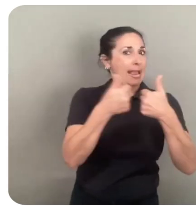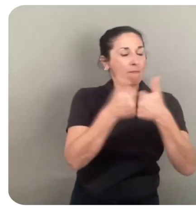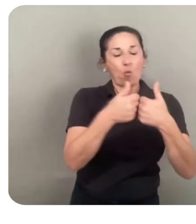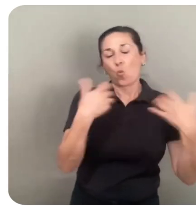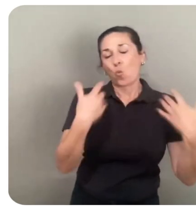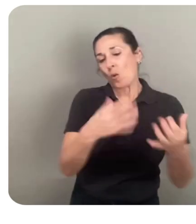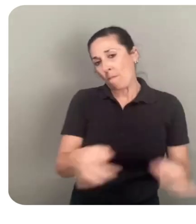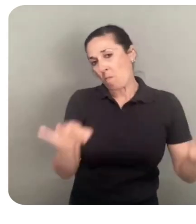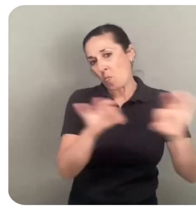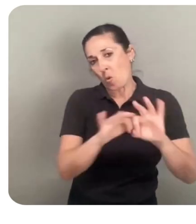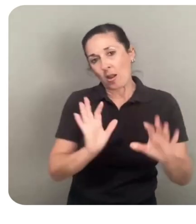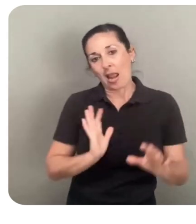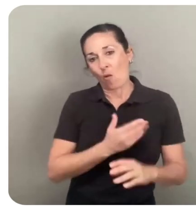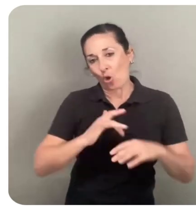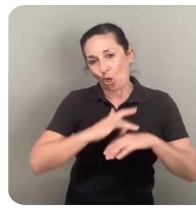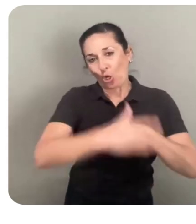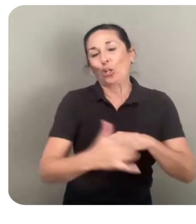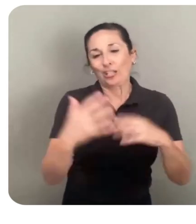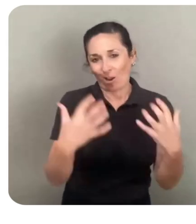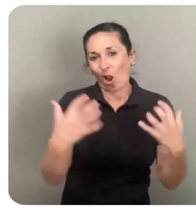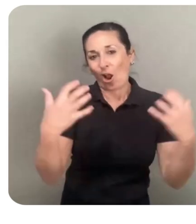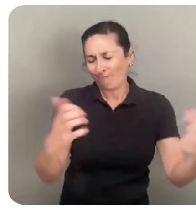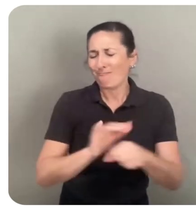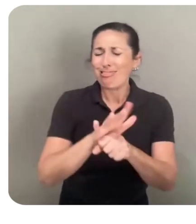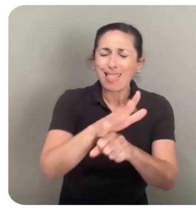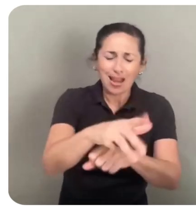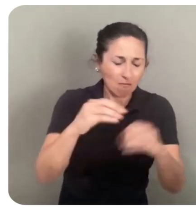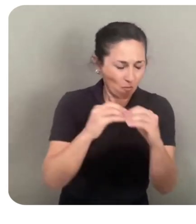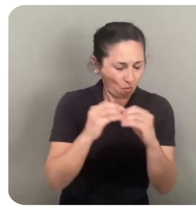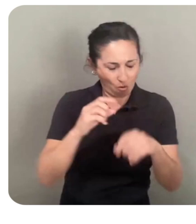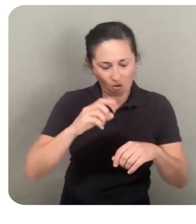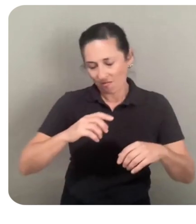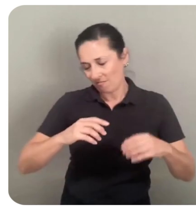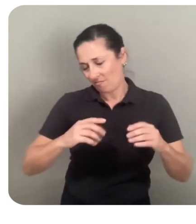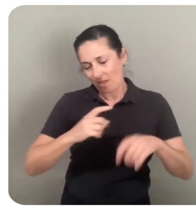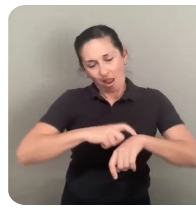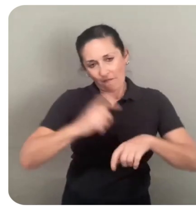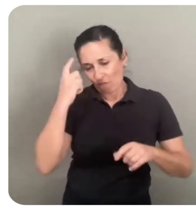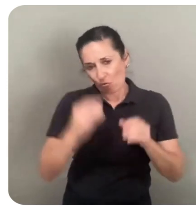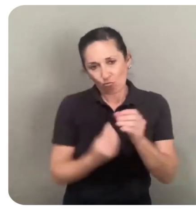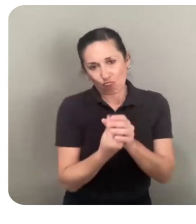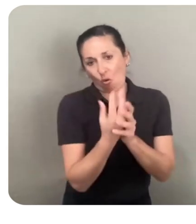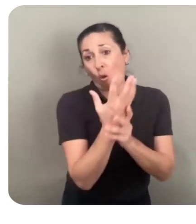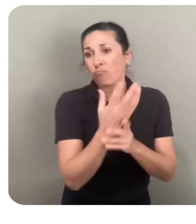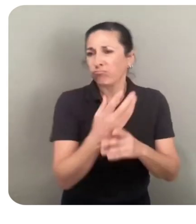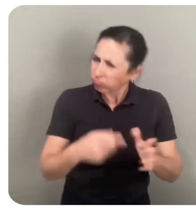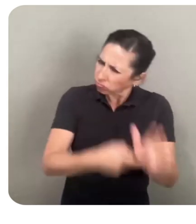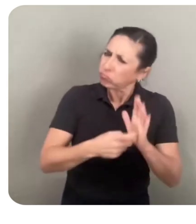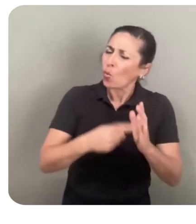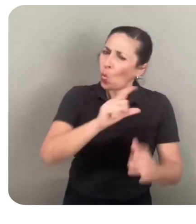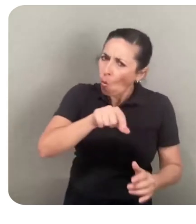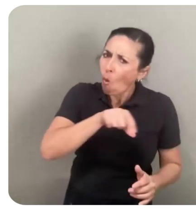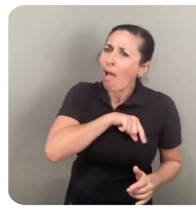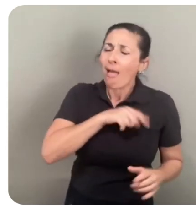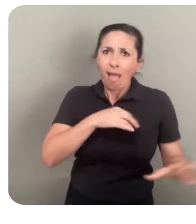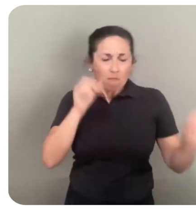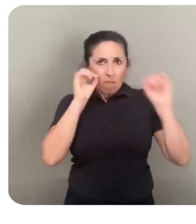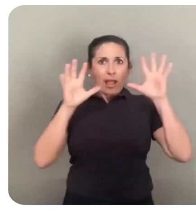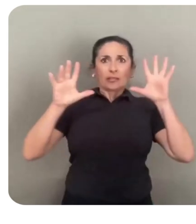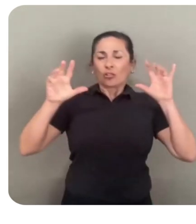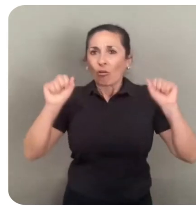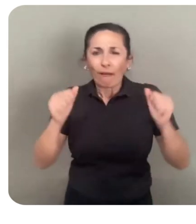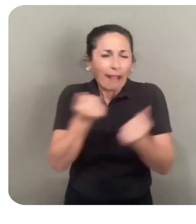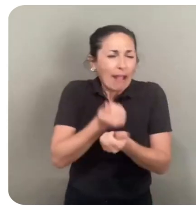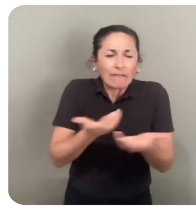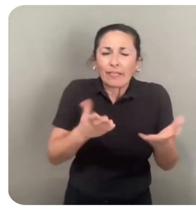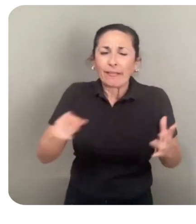to our early audience on Quest today and have plenty of more room to grow. They demand quality and spectacle in everything they